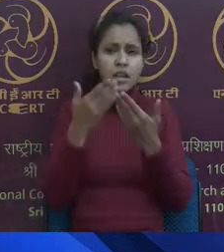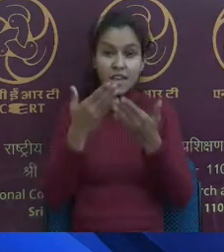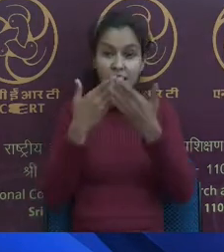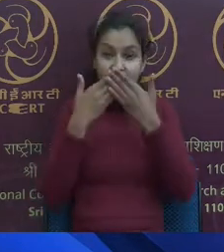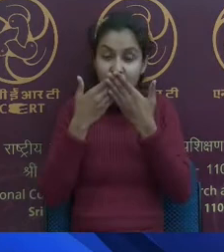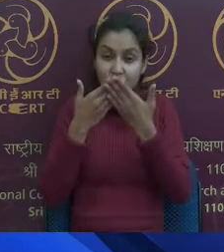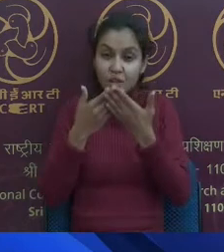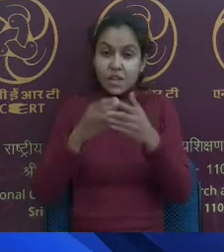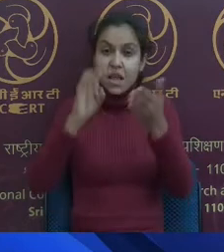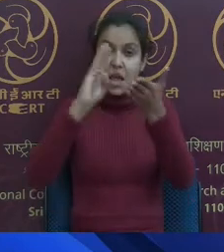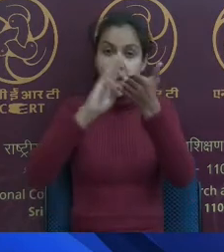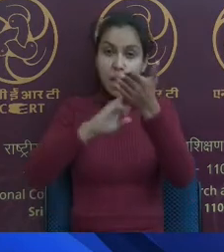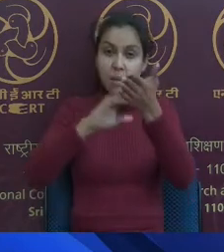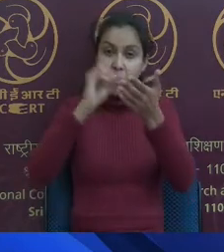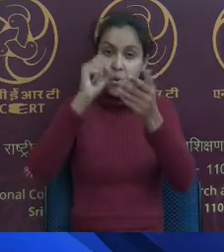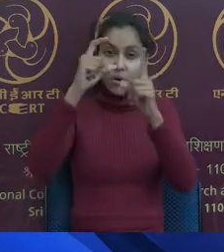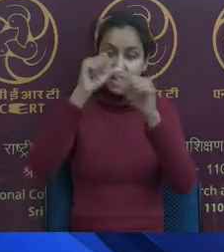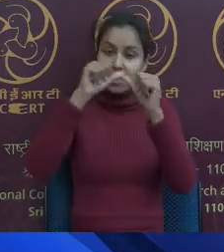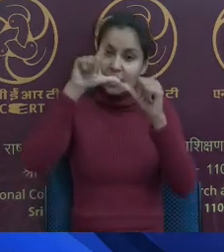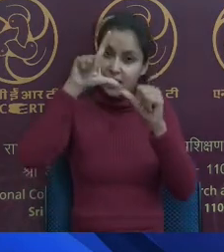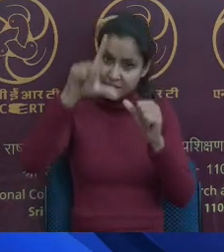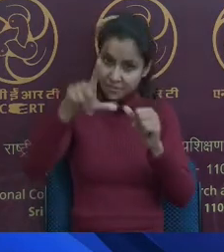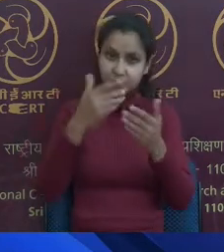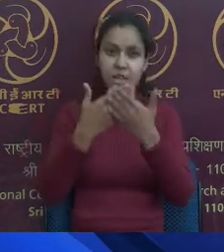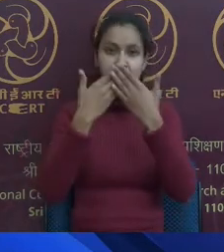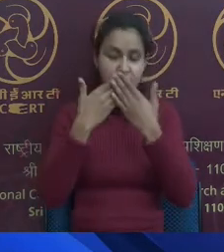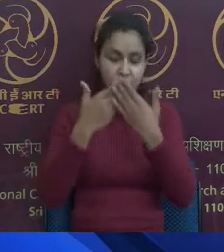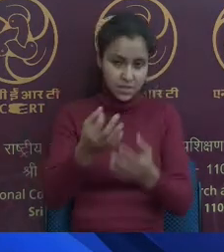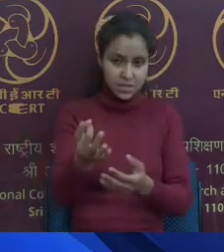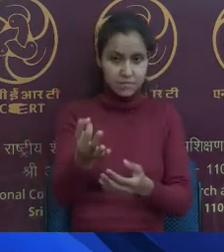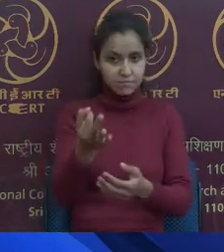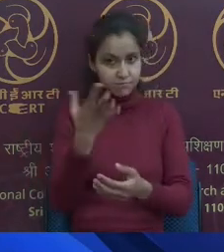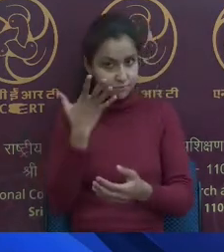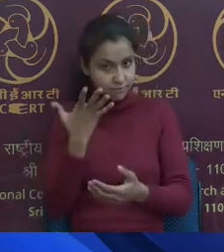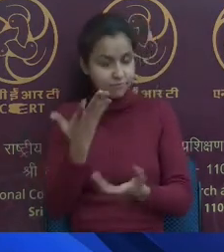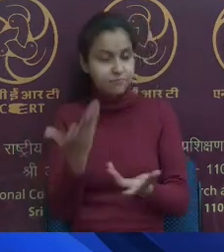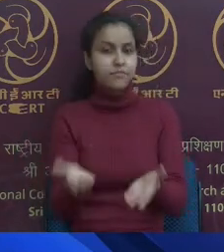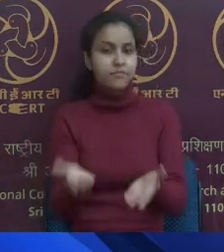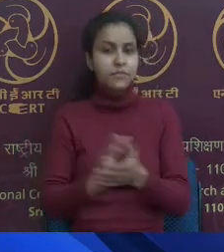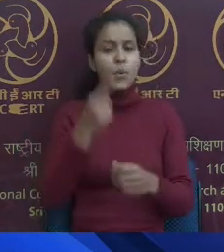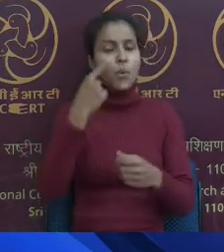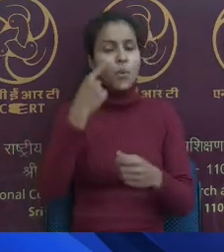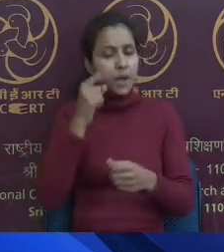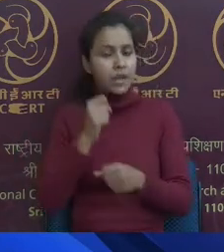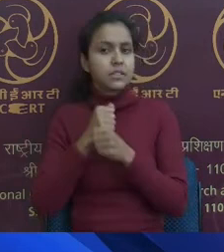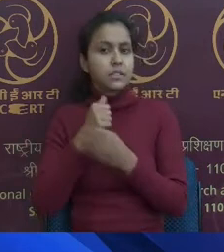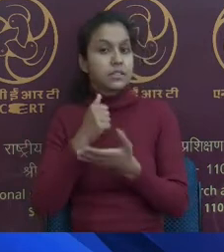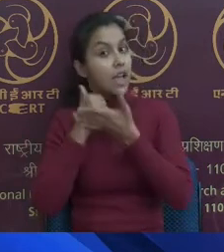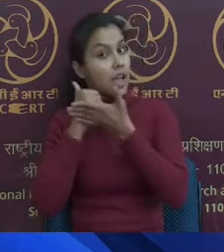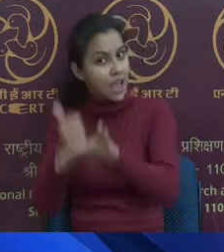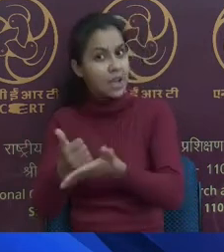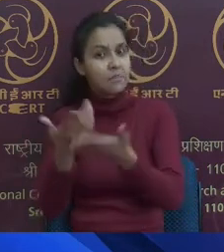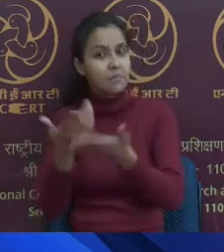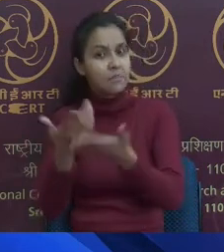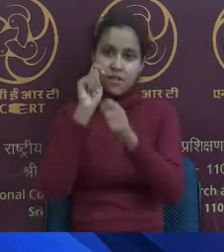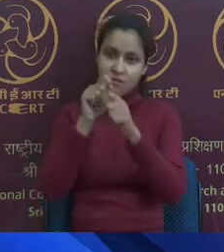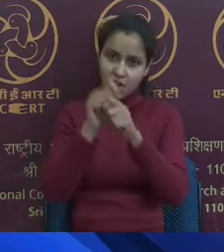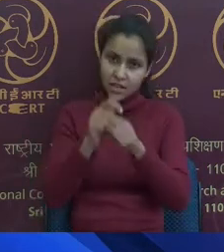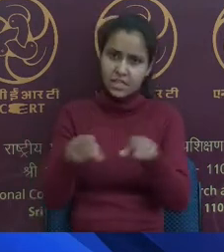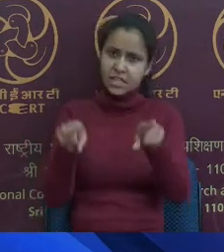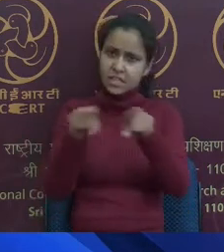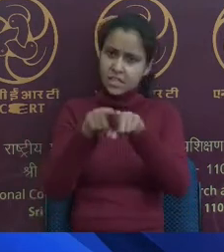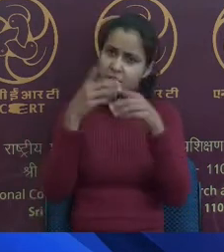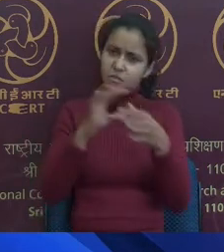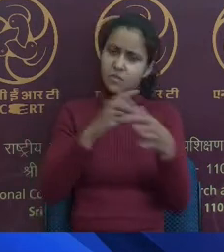educator and the parents who are actually needing this help. And we are working as an aggregator to connect all these